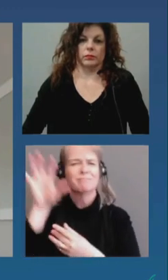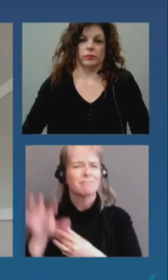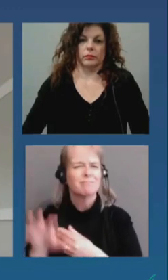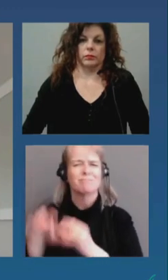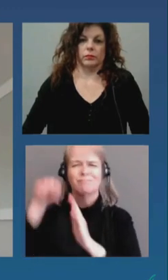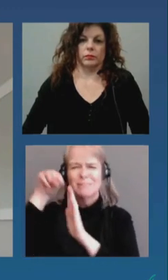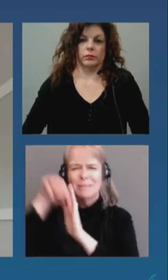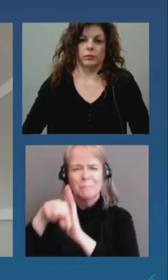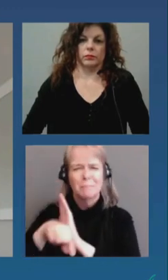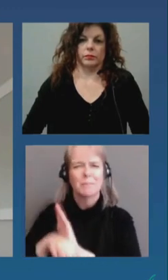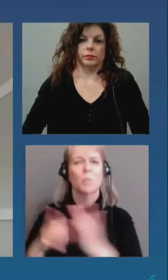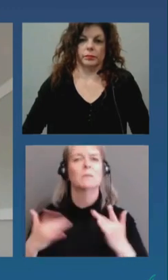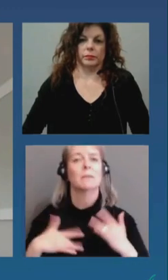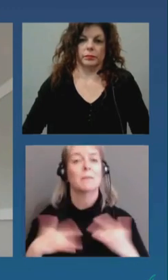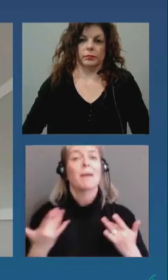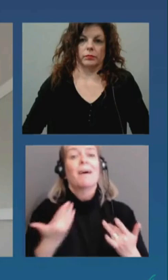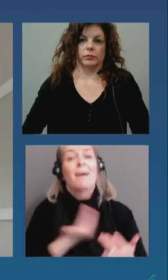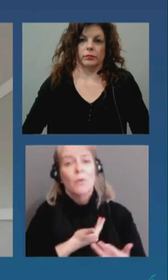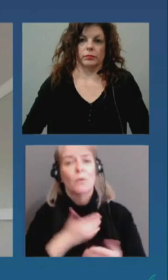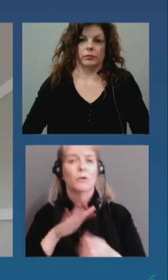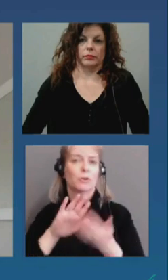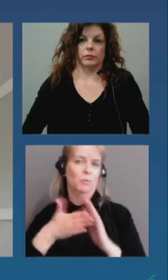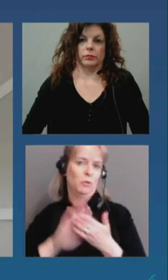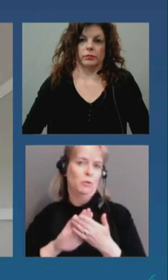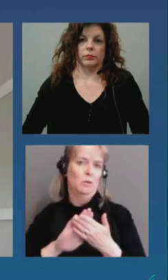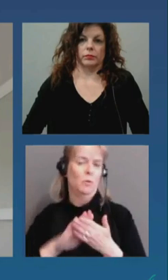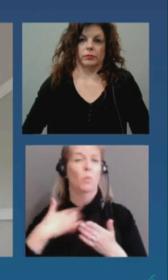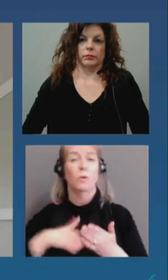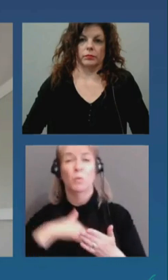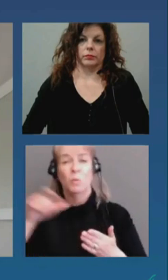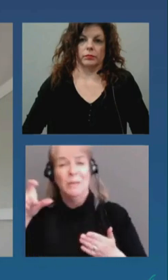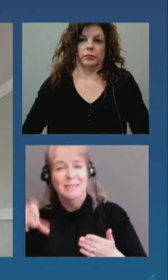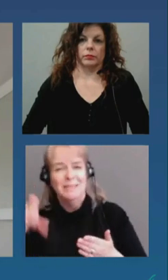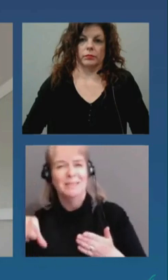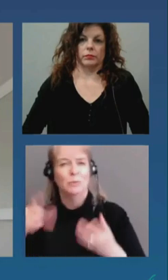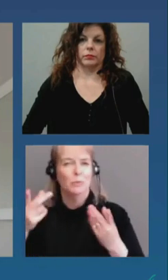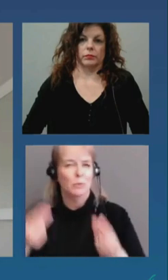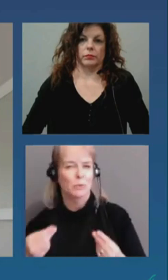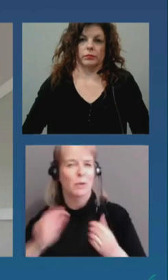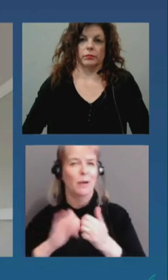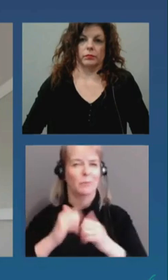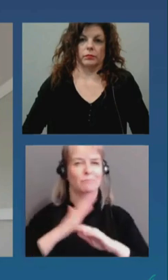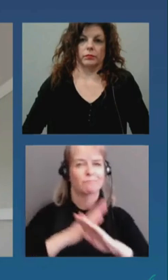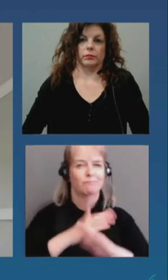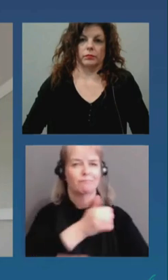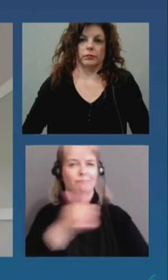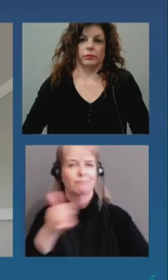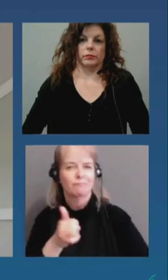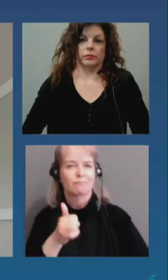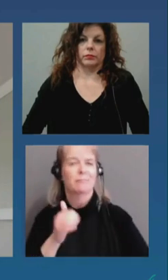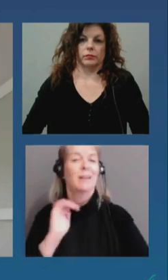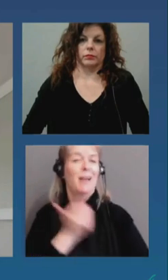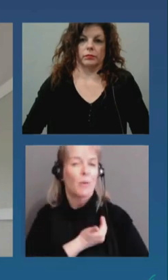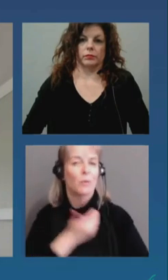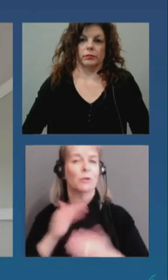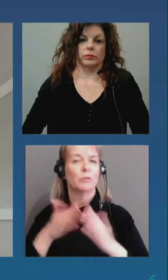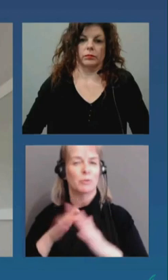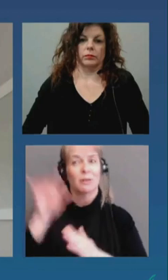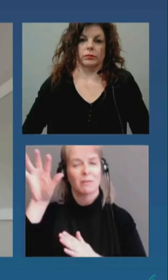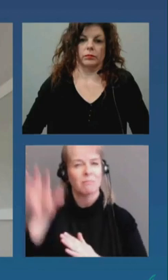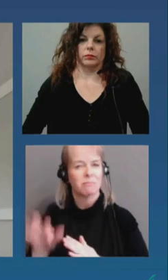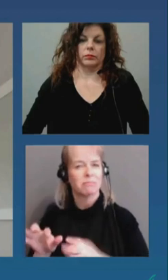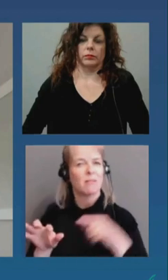our community that are needed at this time and where i think there might need to be changes